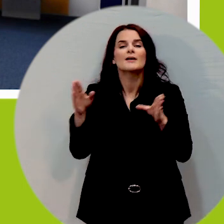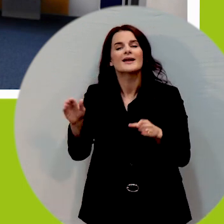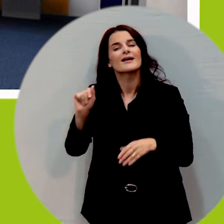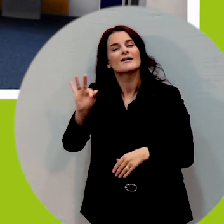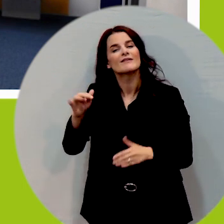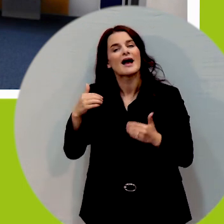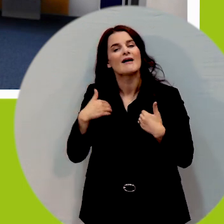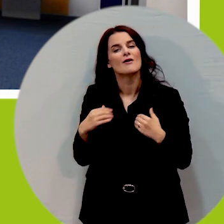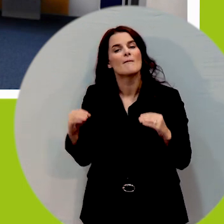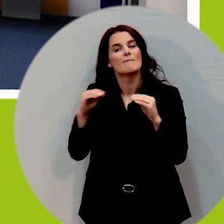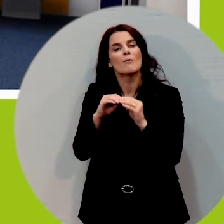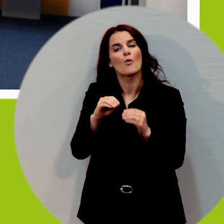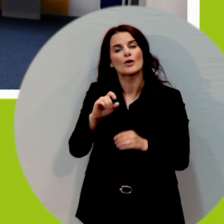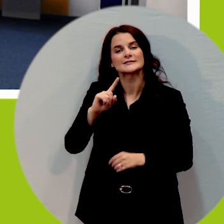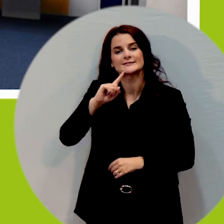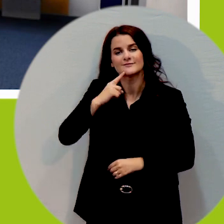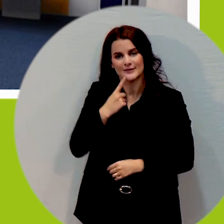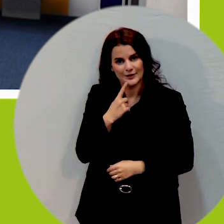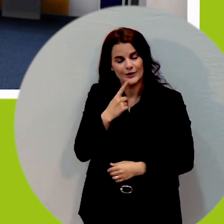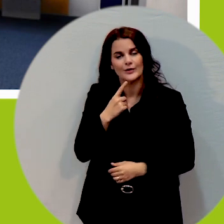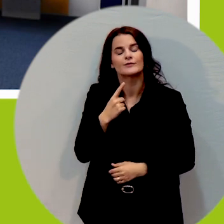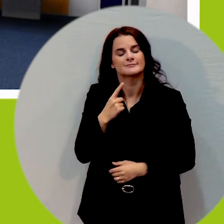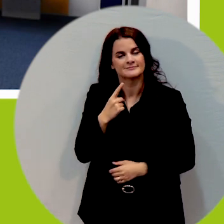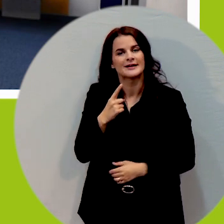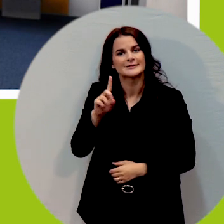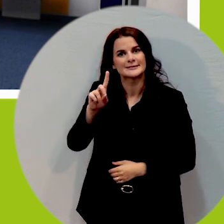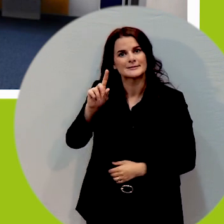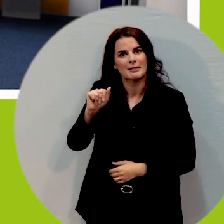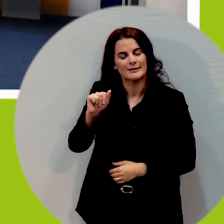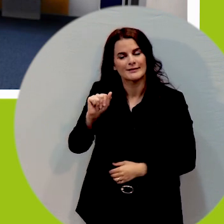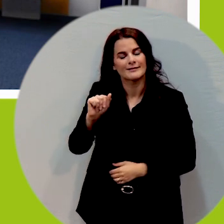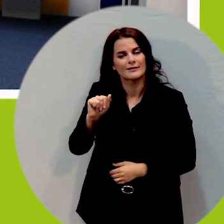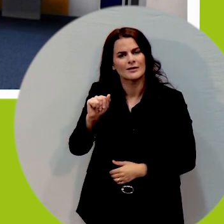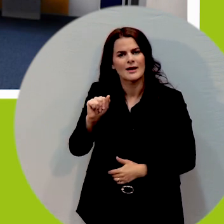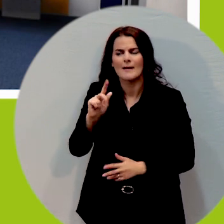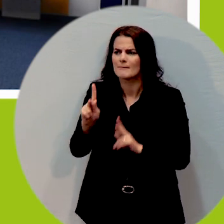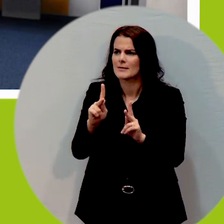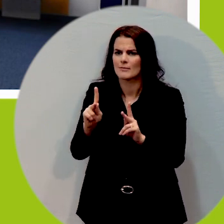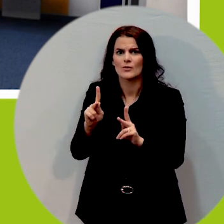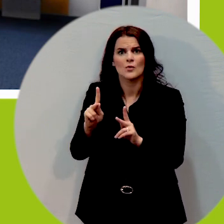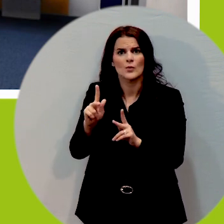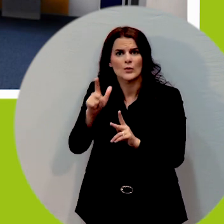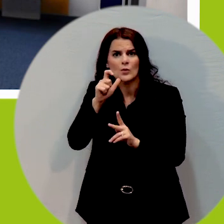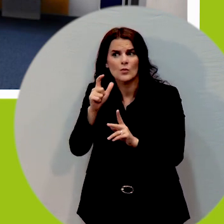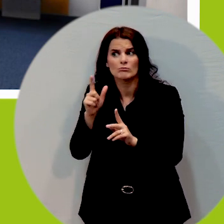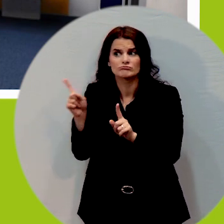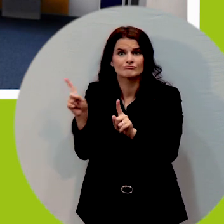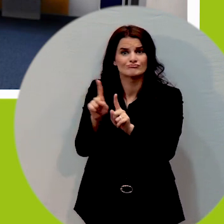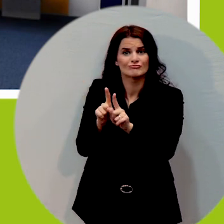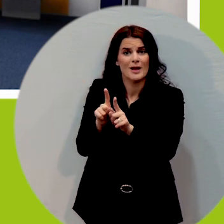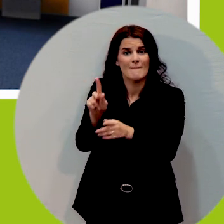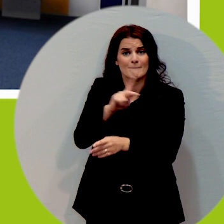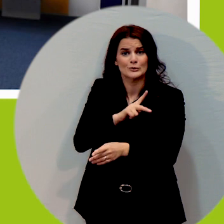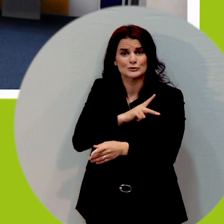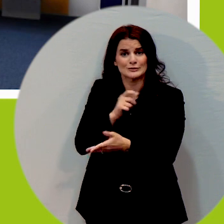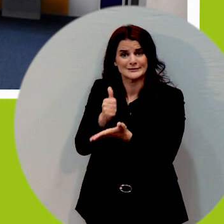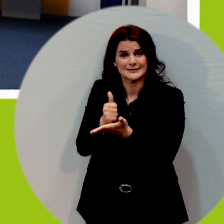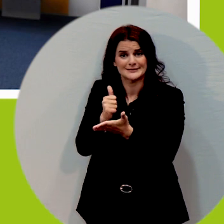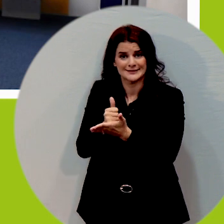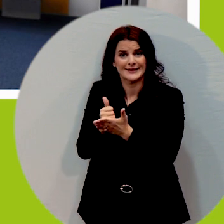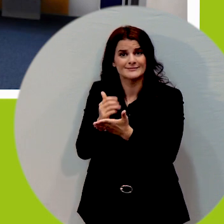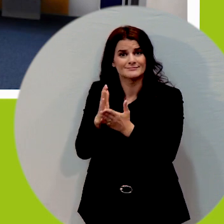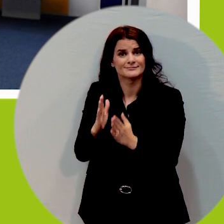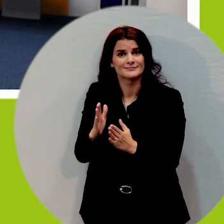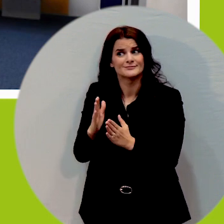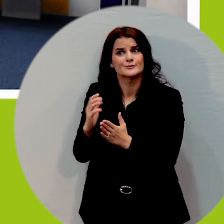require um a personal assistance to help them we are recommending something which